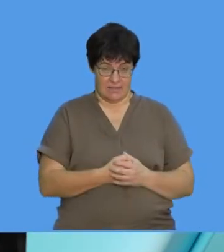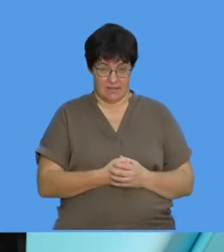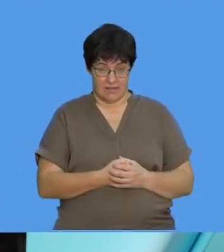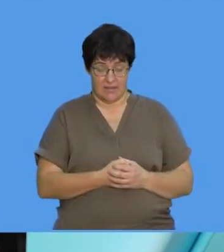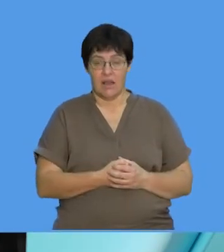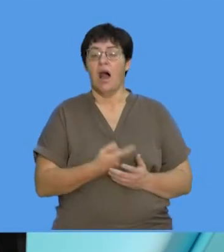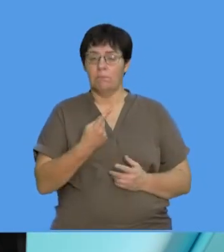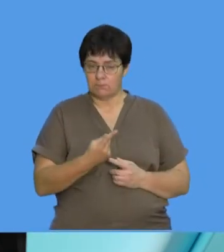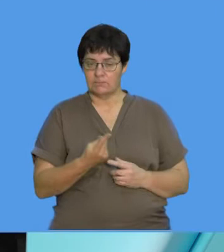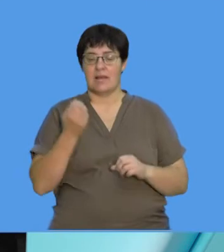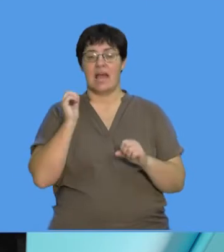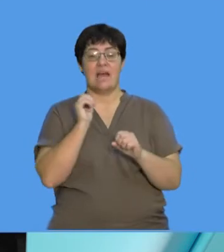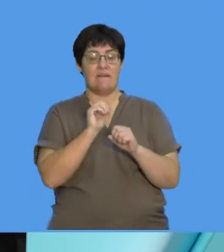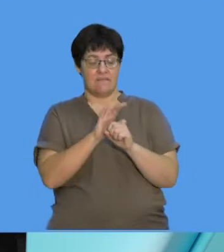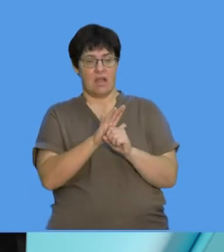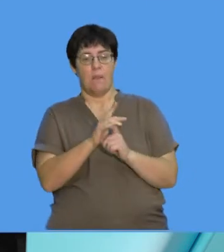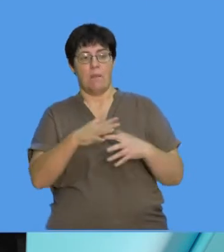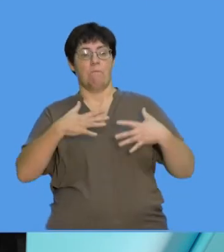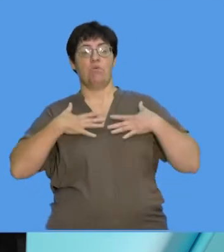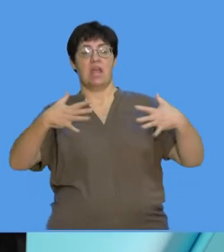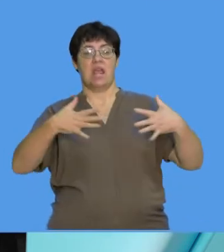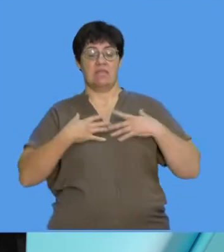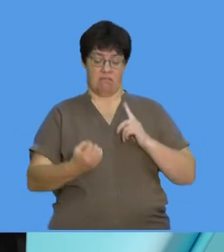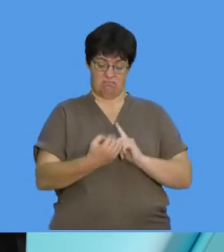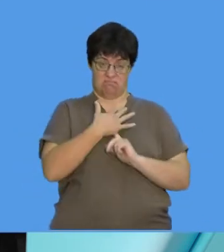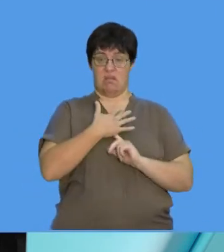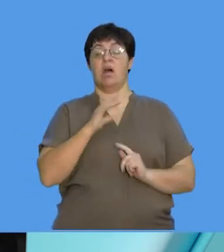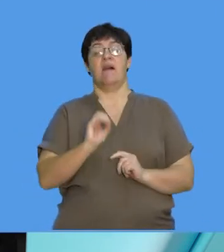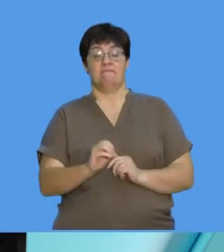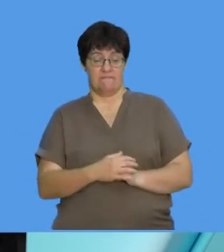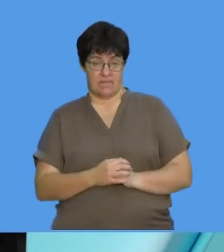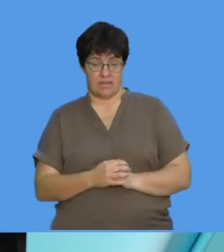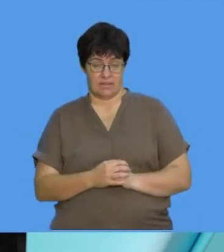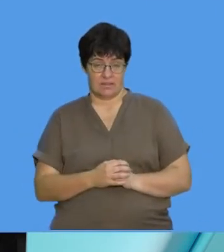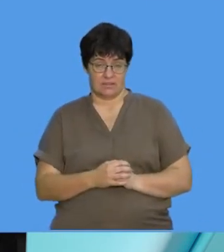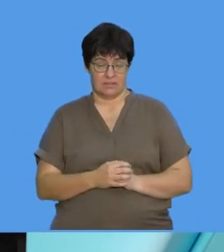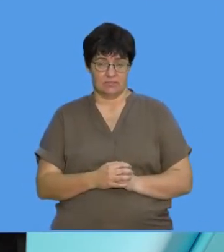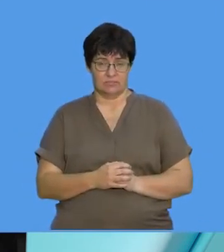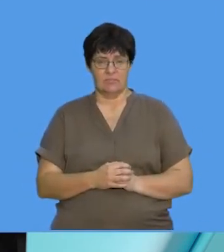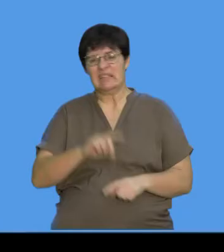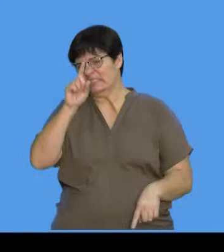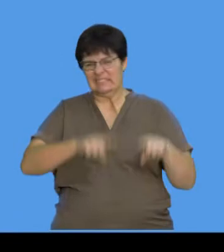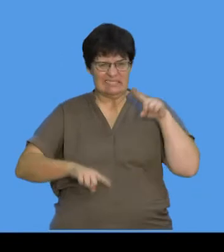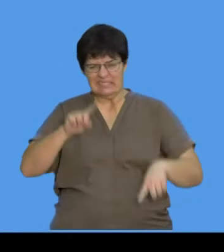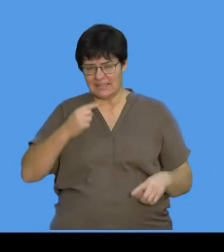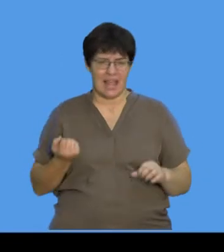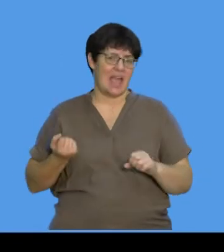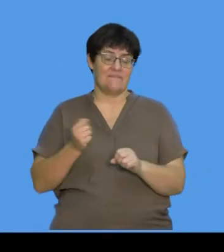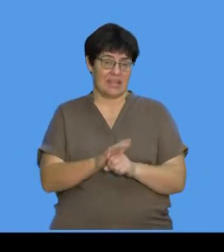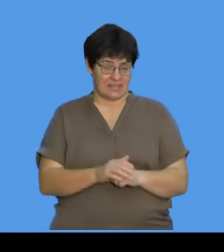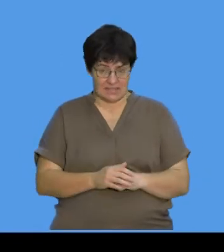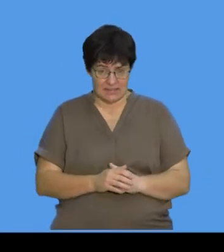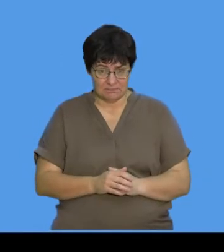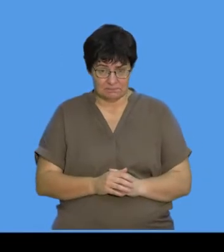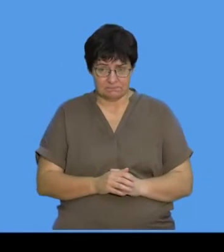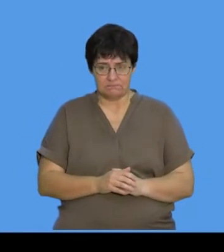it's going to have an effect on how we breathe. So when we look at all the different kinds of effects, so how